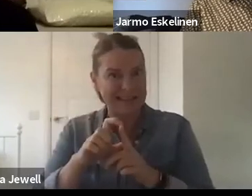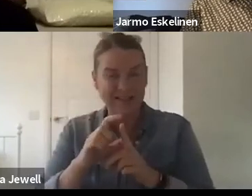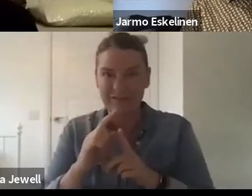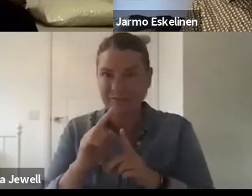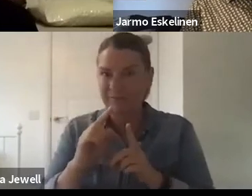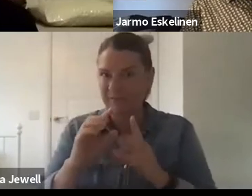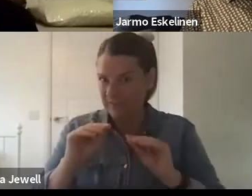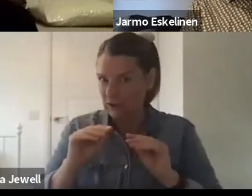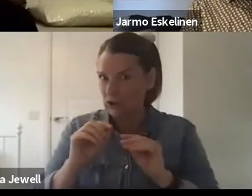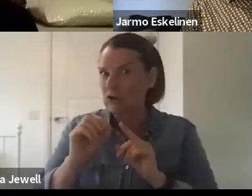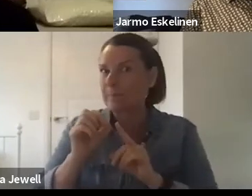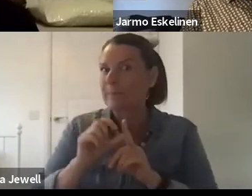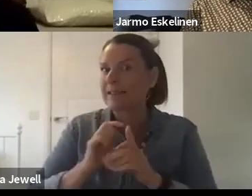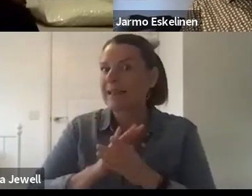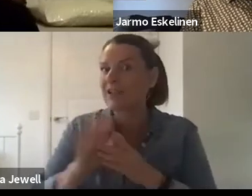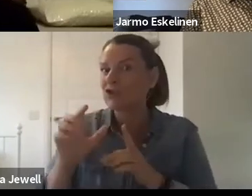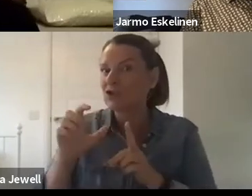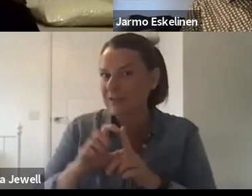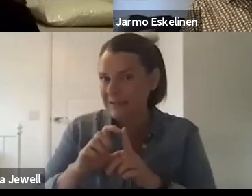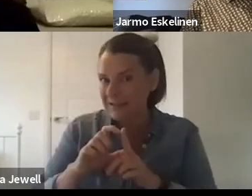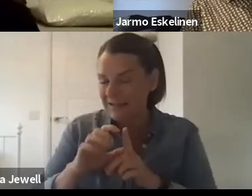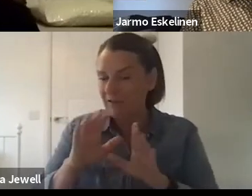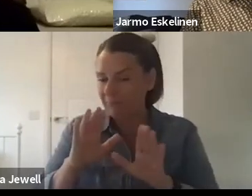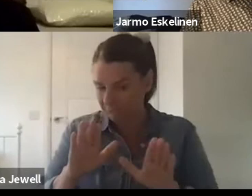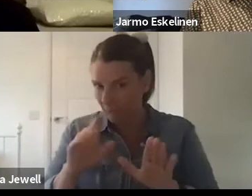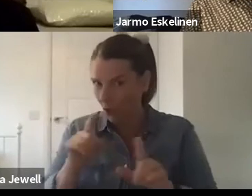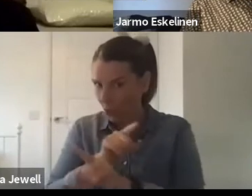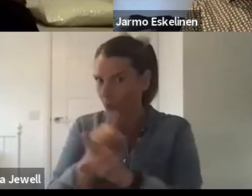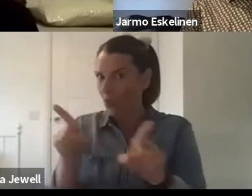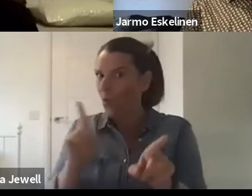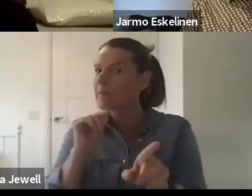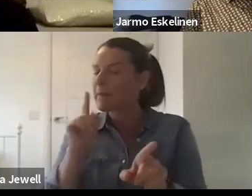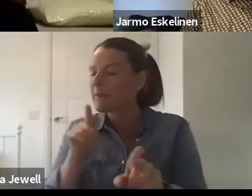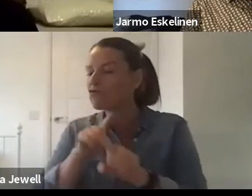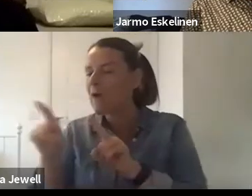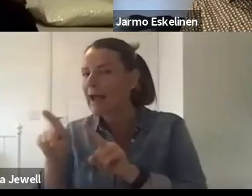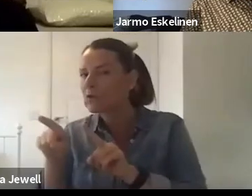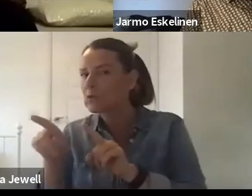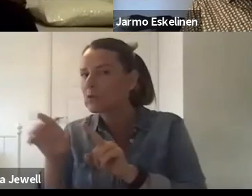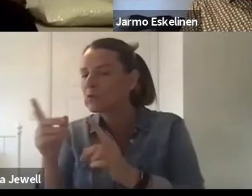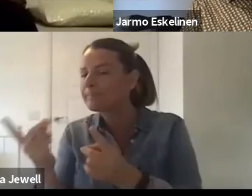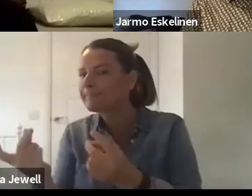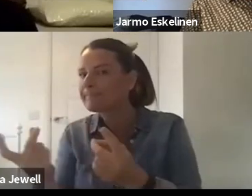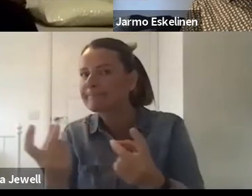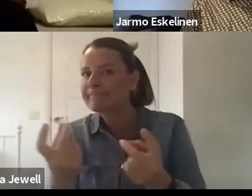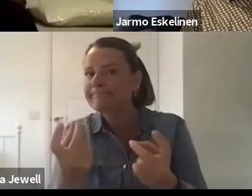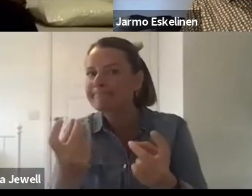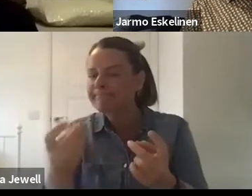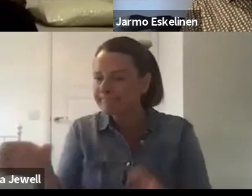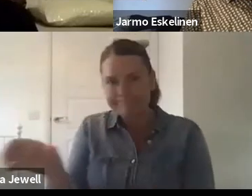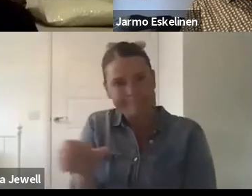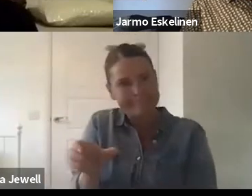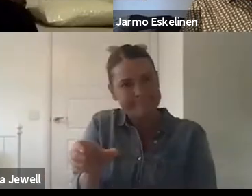and they would normally be looking to move on to another more permanent job somewhere in the university sector. The